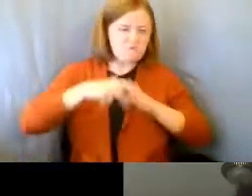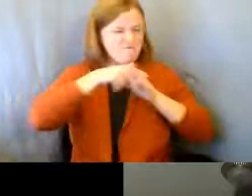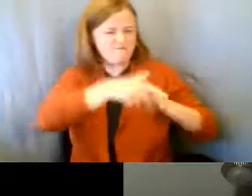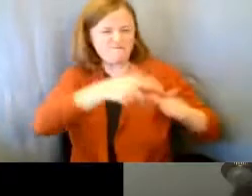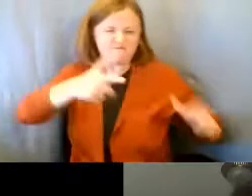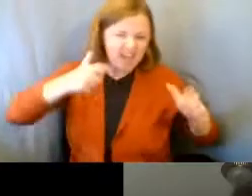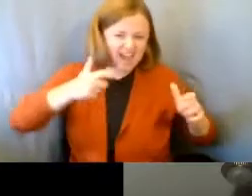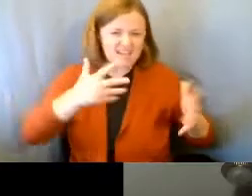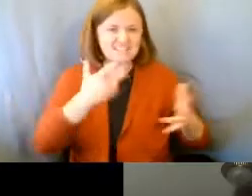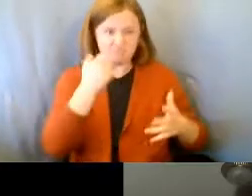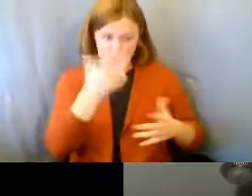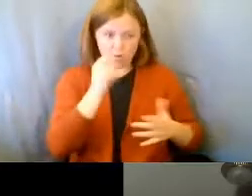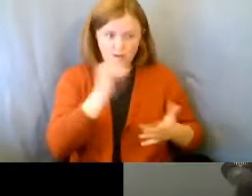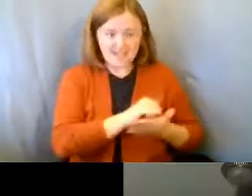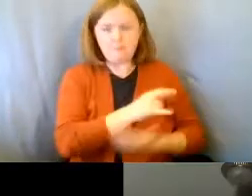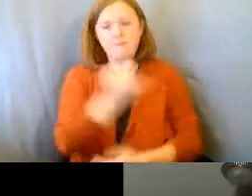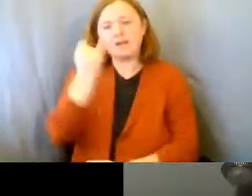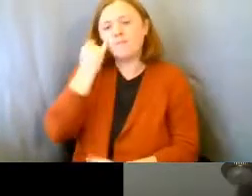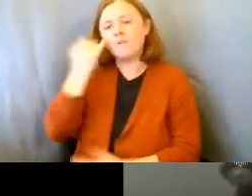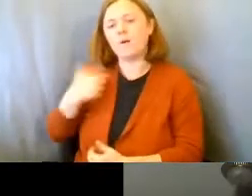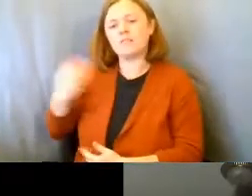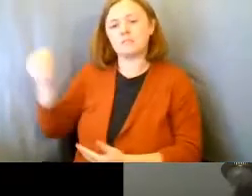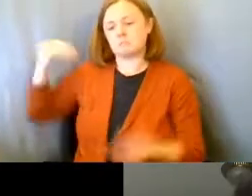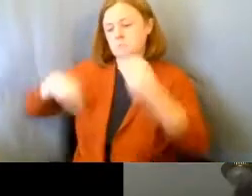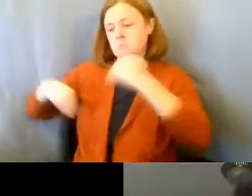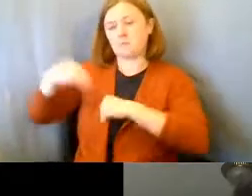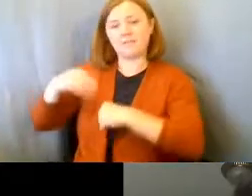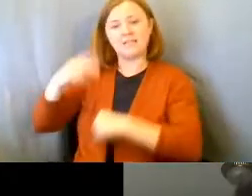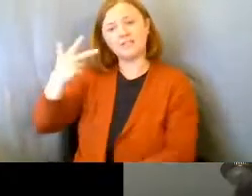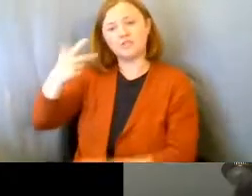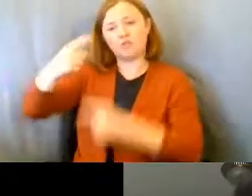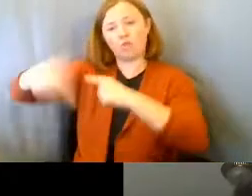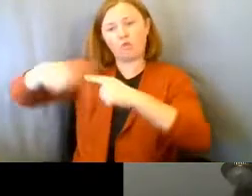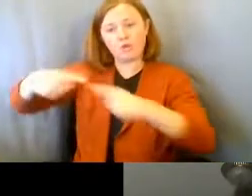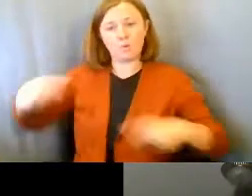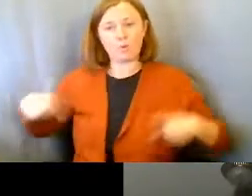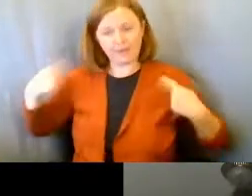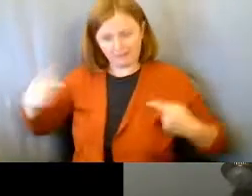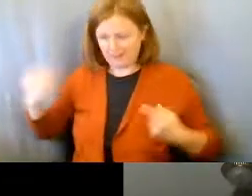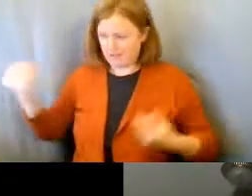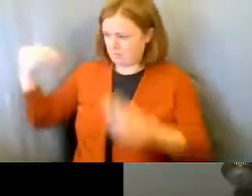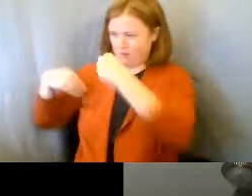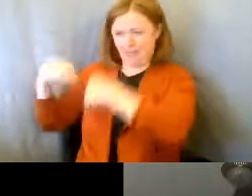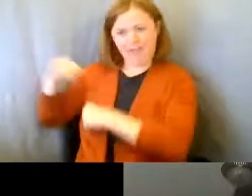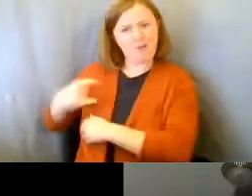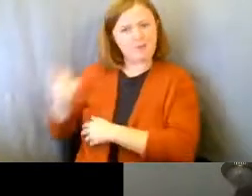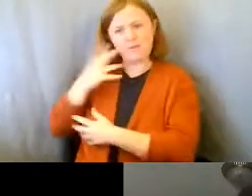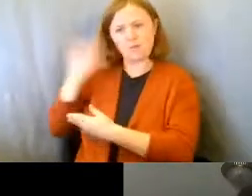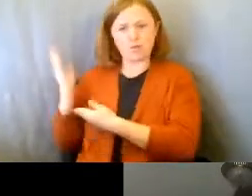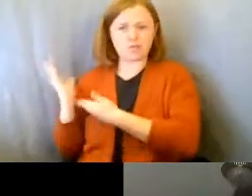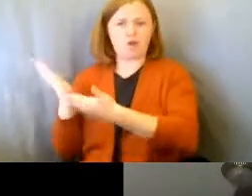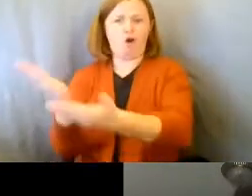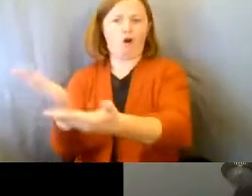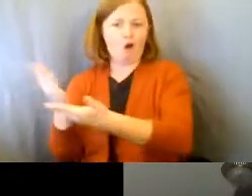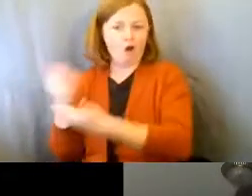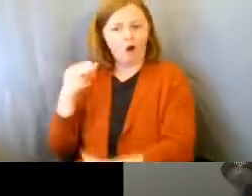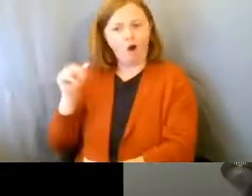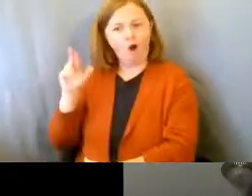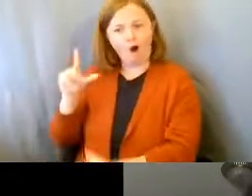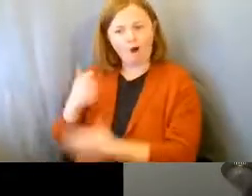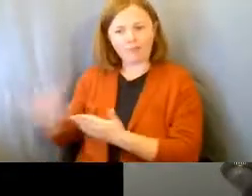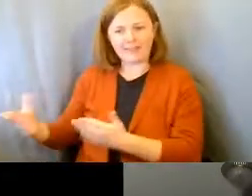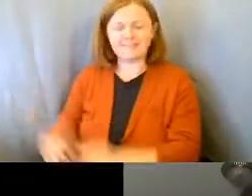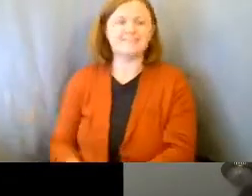wants to haul stuff, he takes his three-wheel bicycle and he hauls things. But the thing that